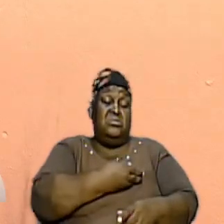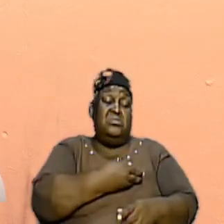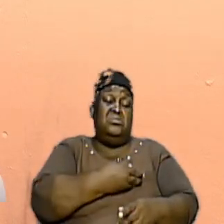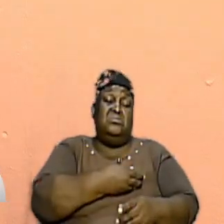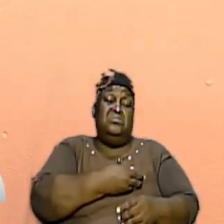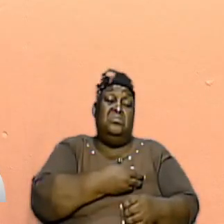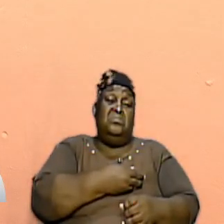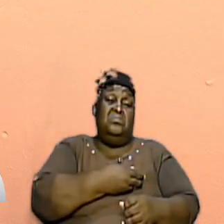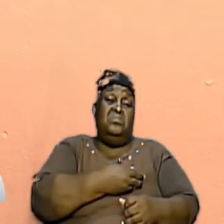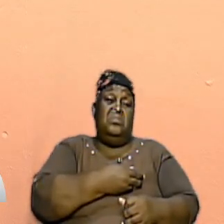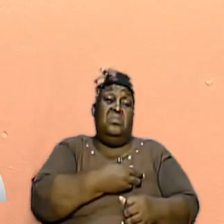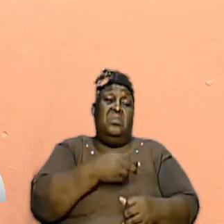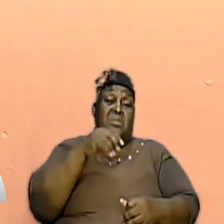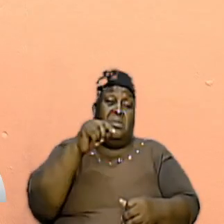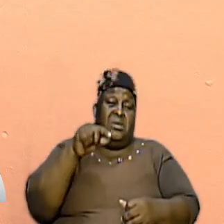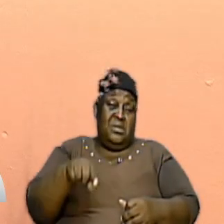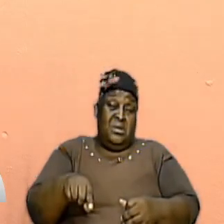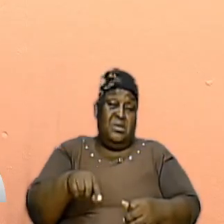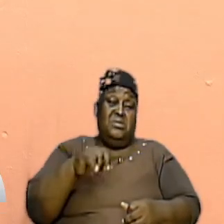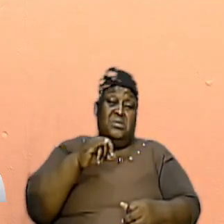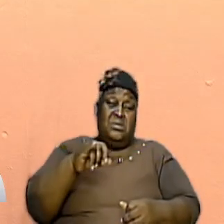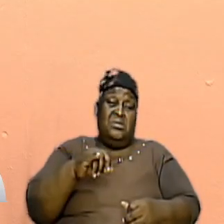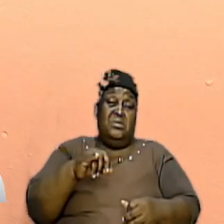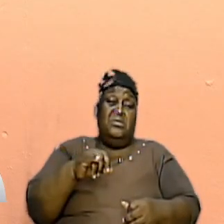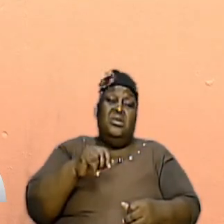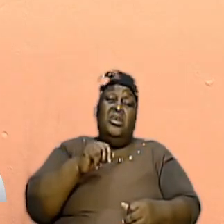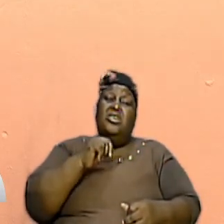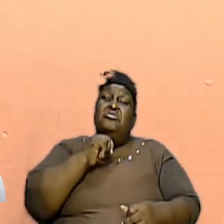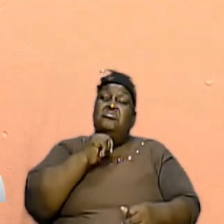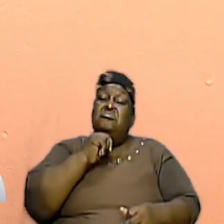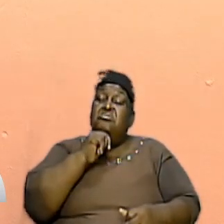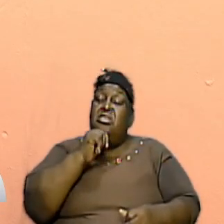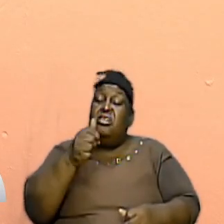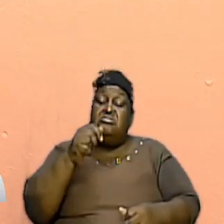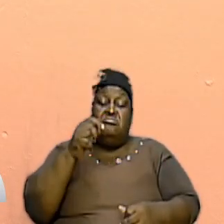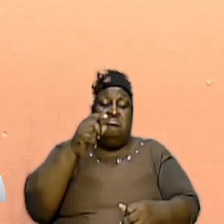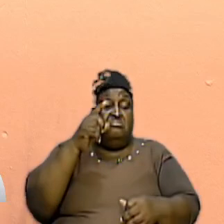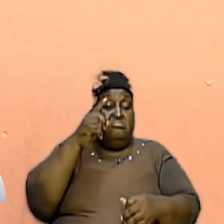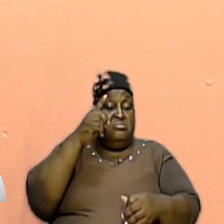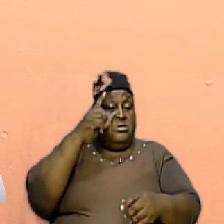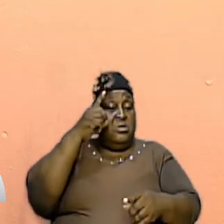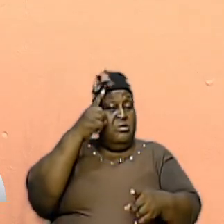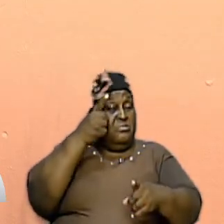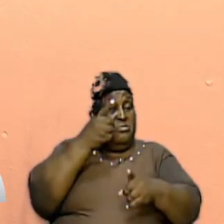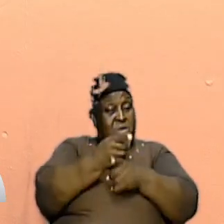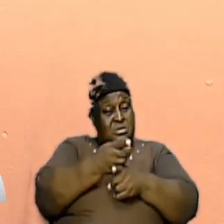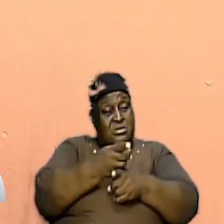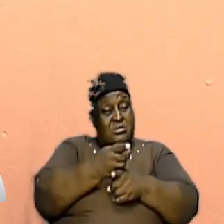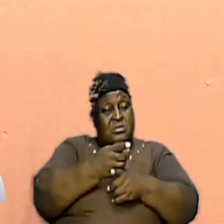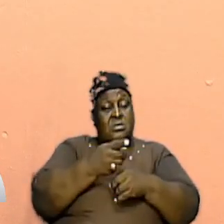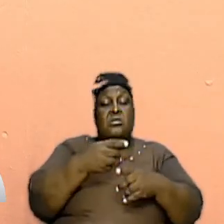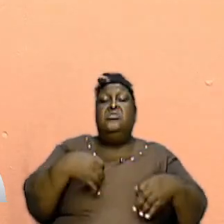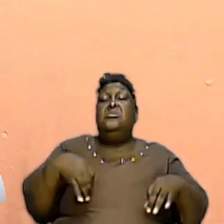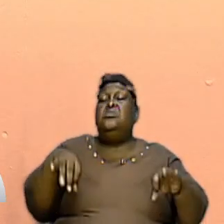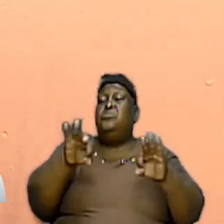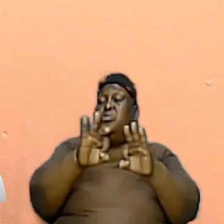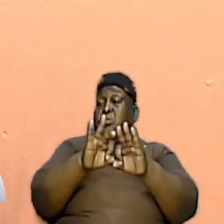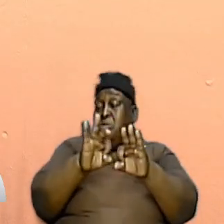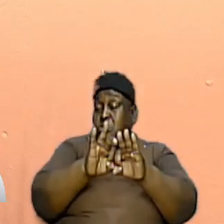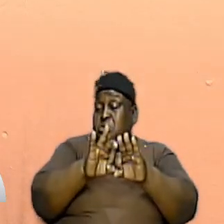That This Is An Incorrect Notion It Is Important It Is